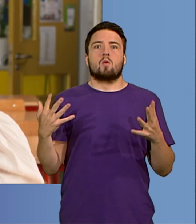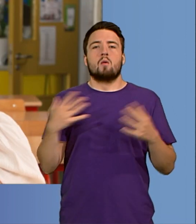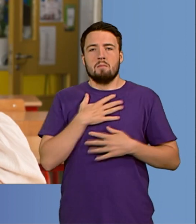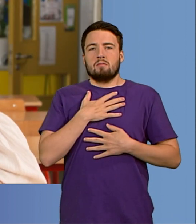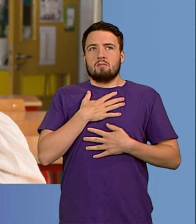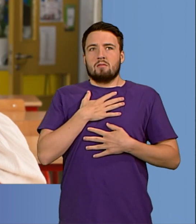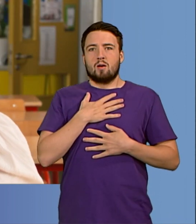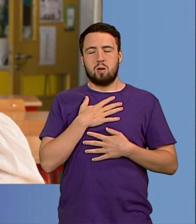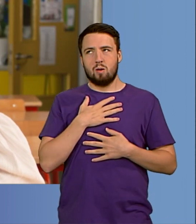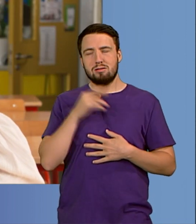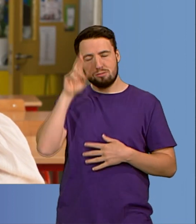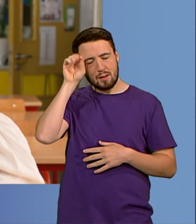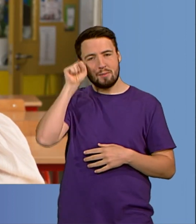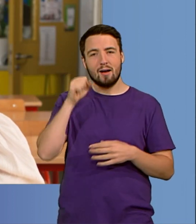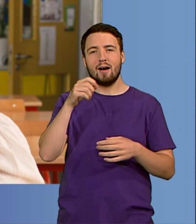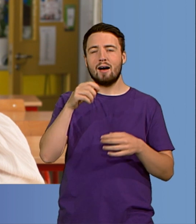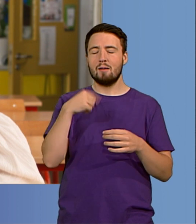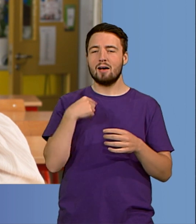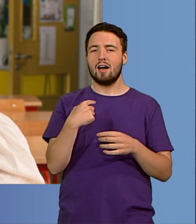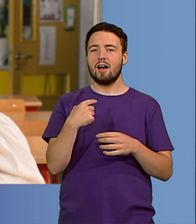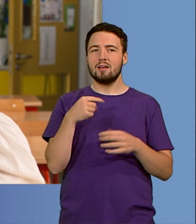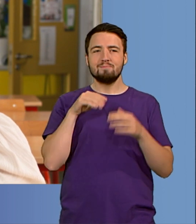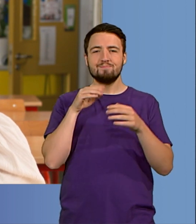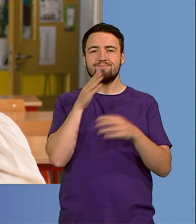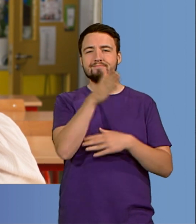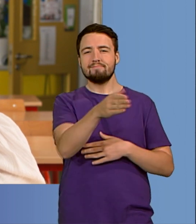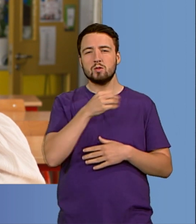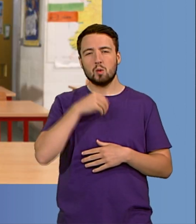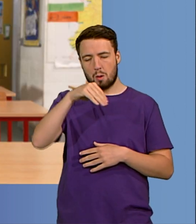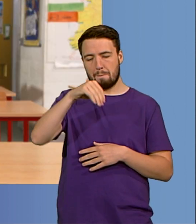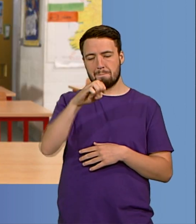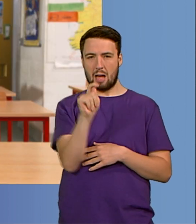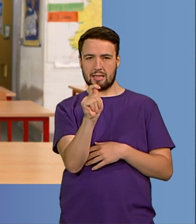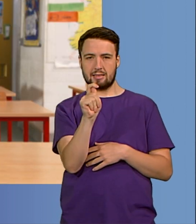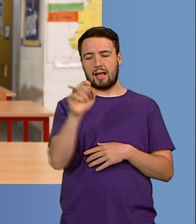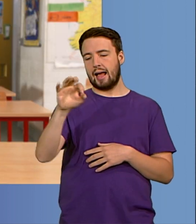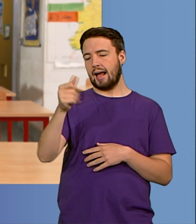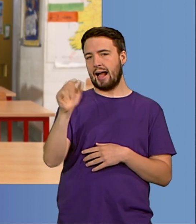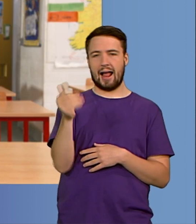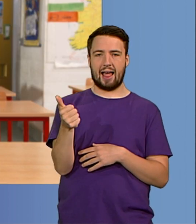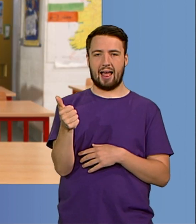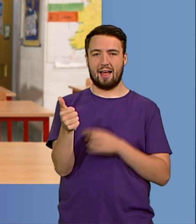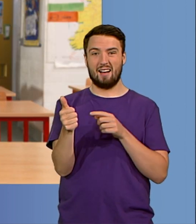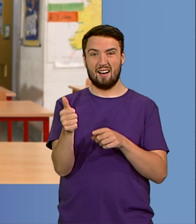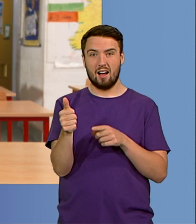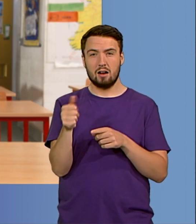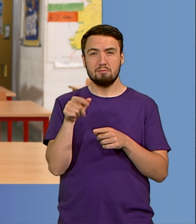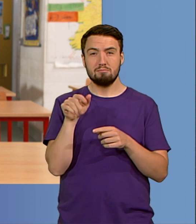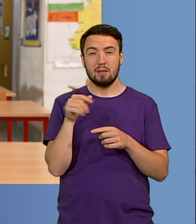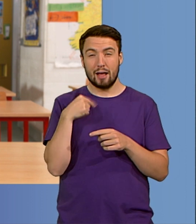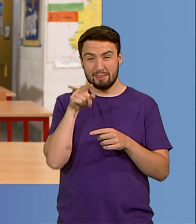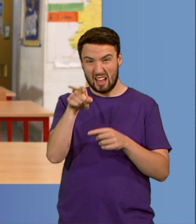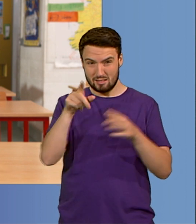It's the kind of party where you know everybody there. Probably because you went to see their film in the cinema.